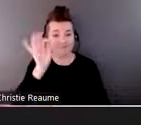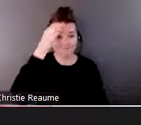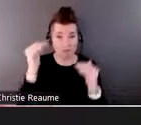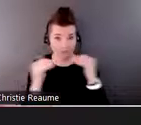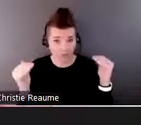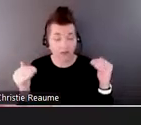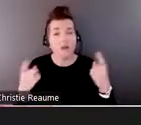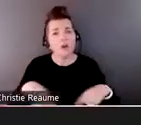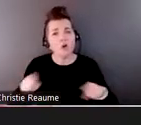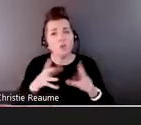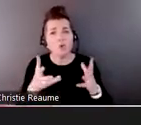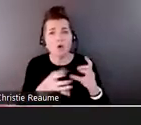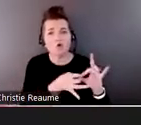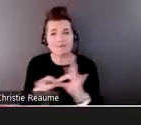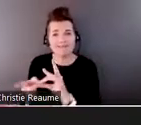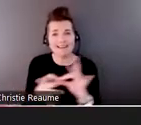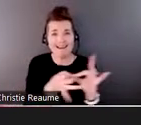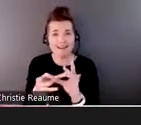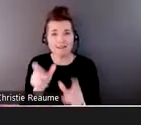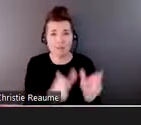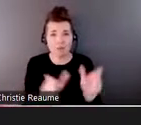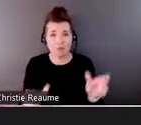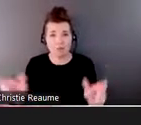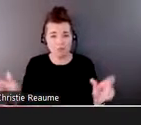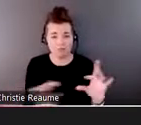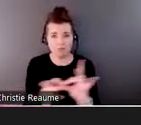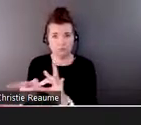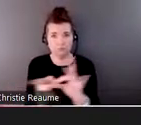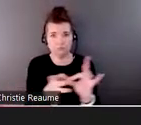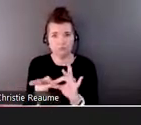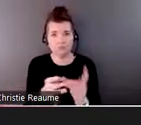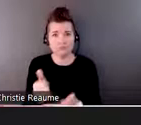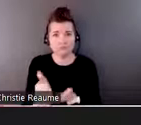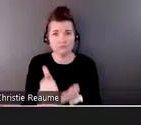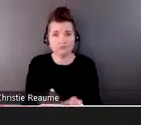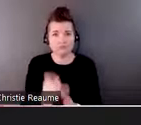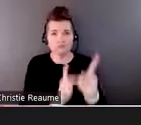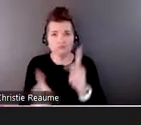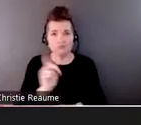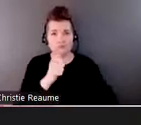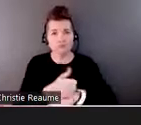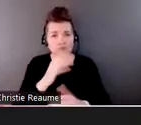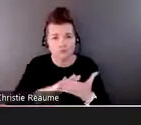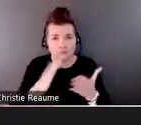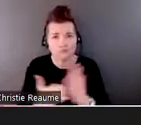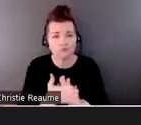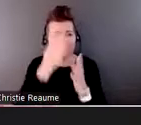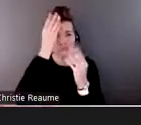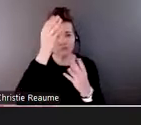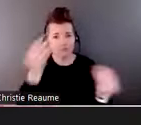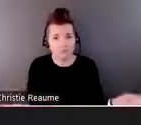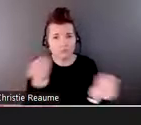organizations who do great work and help them kind of build that sense of community, foster the exchange of information and